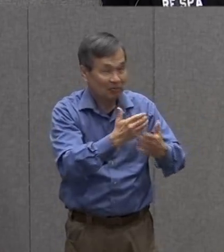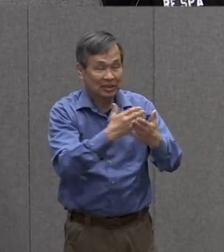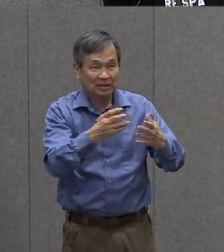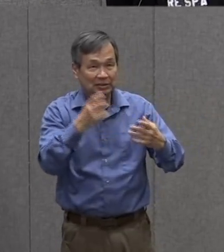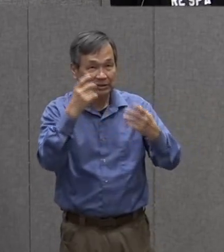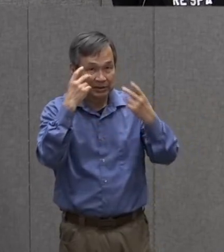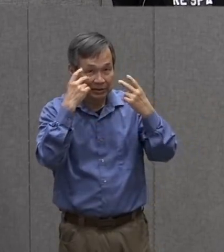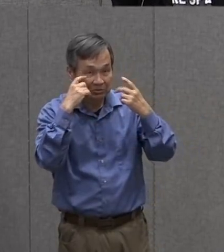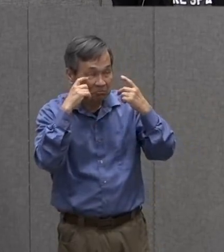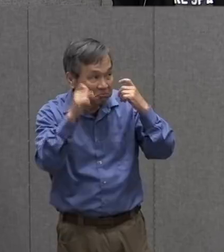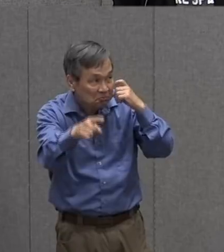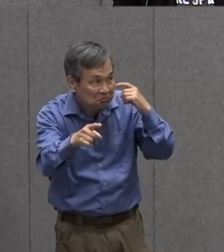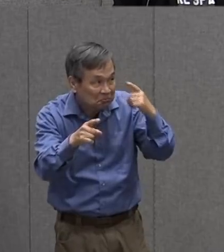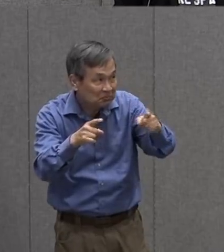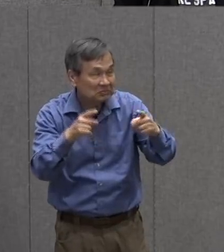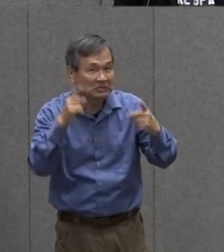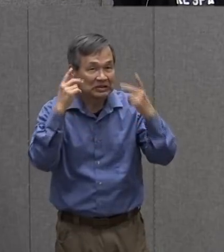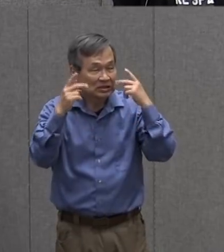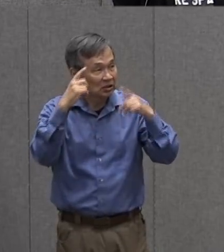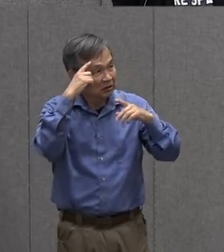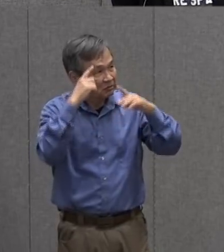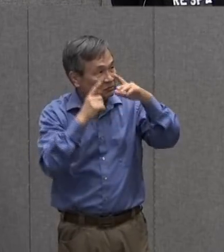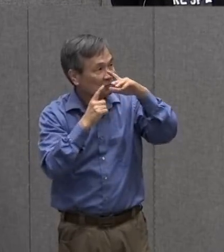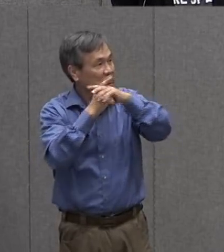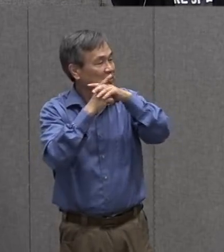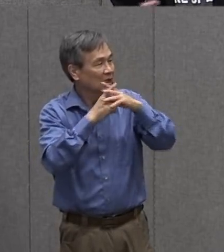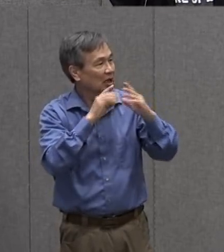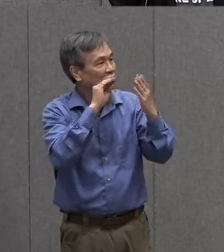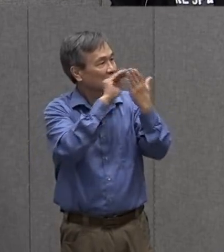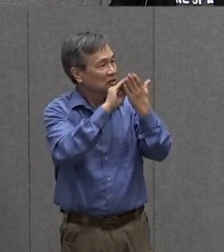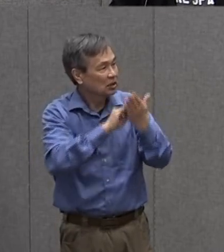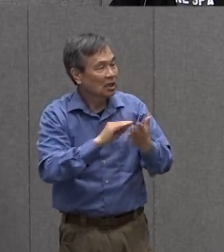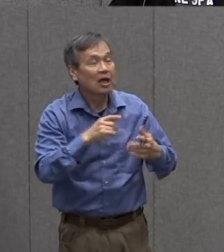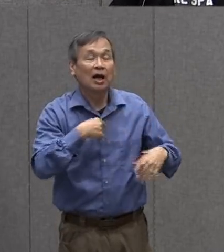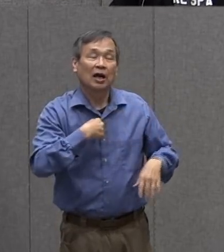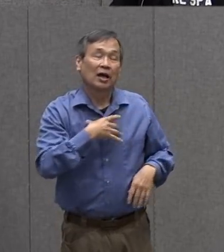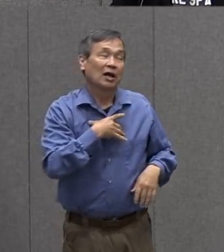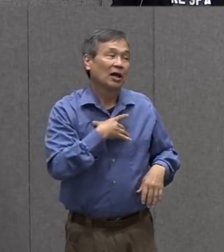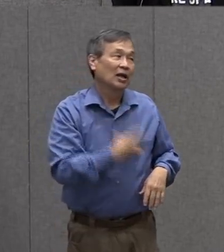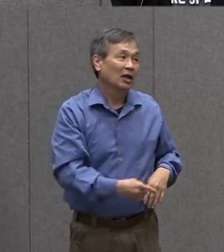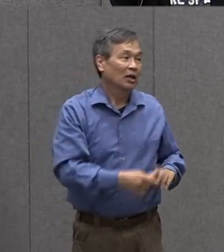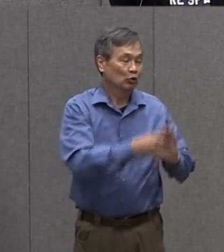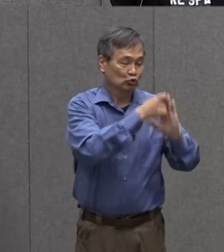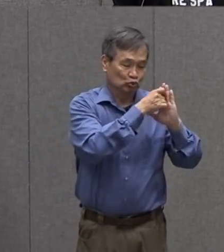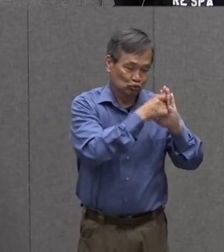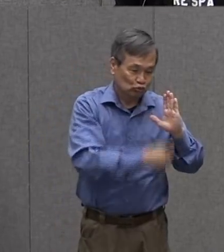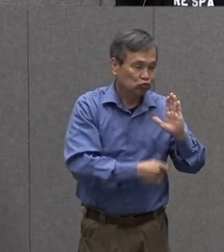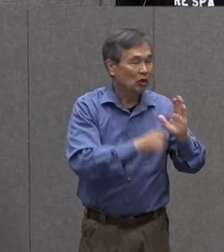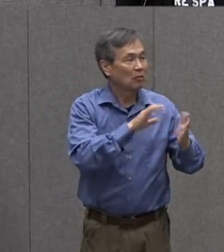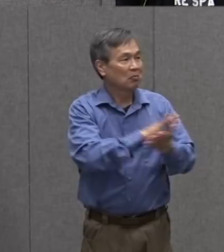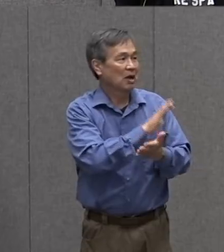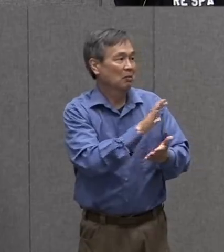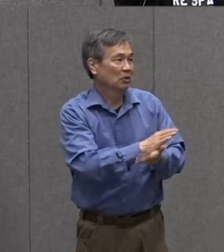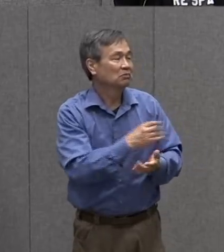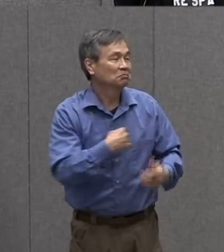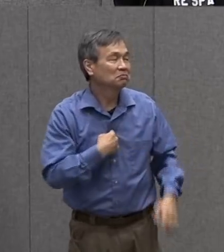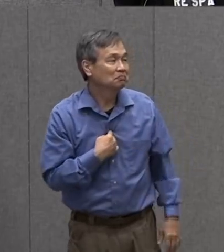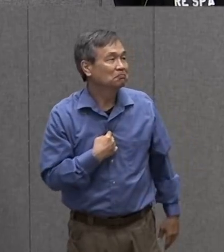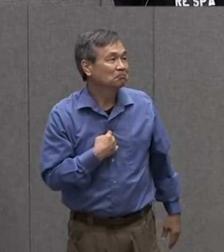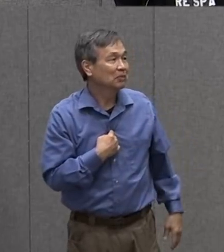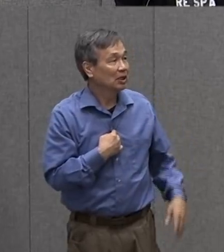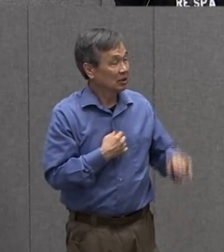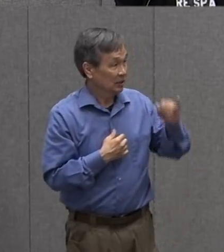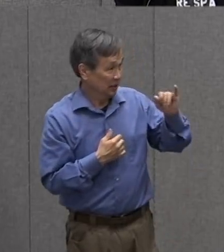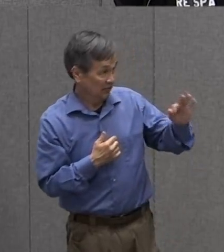see or thoughts that i have is to write them down on paper and if i